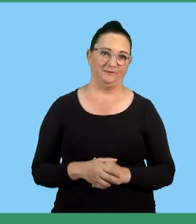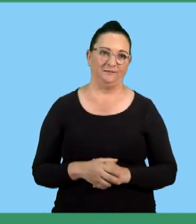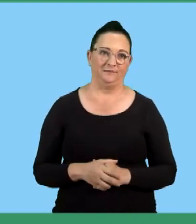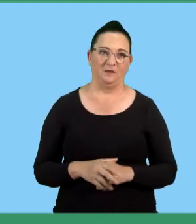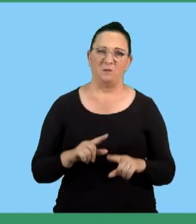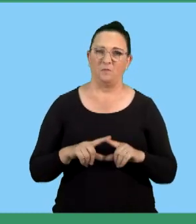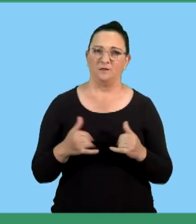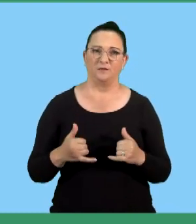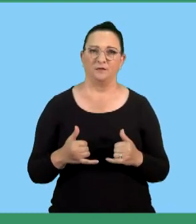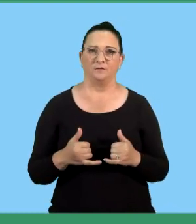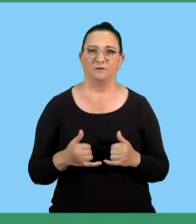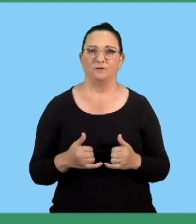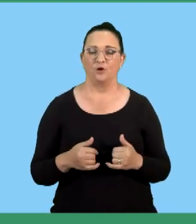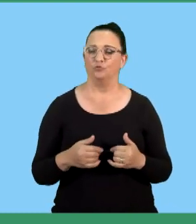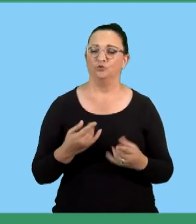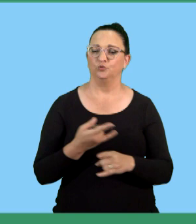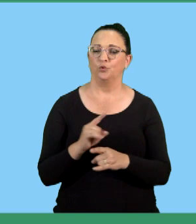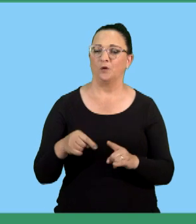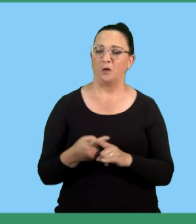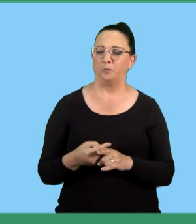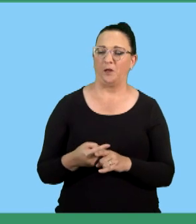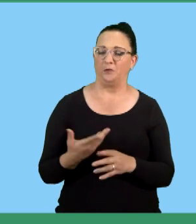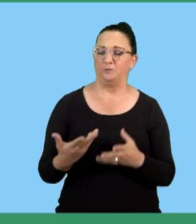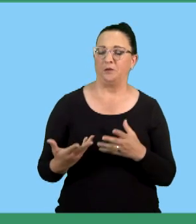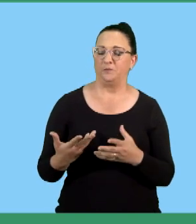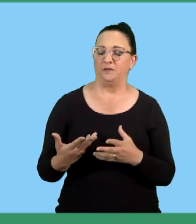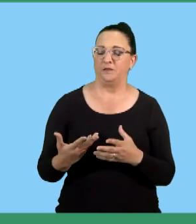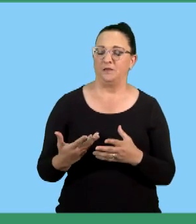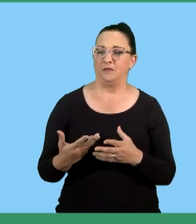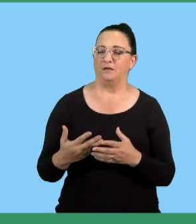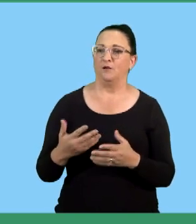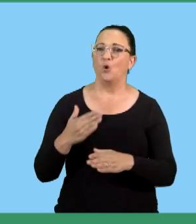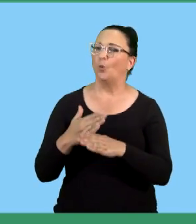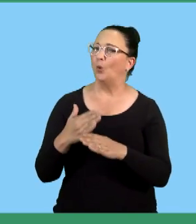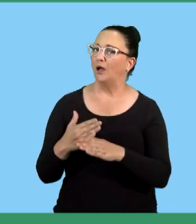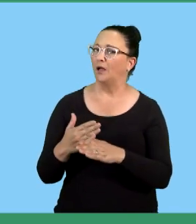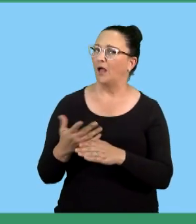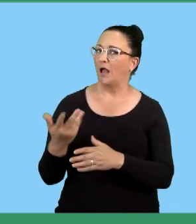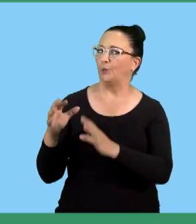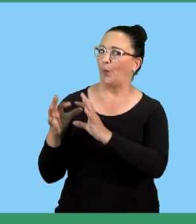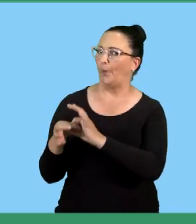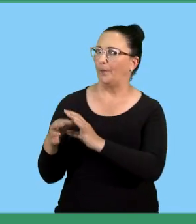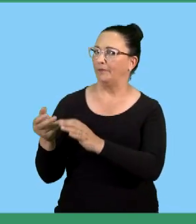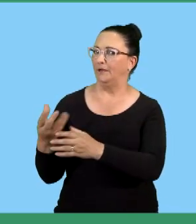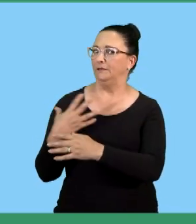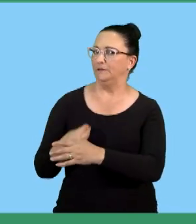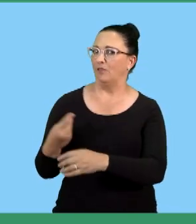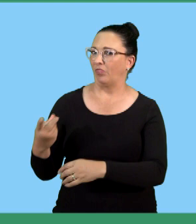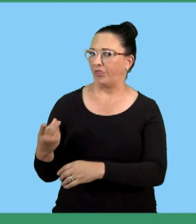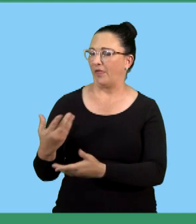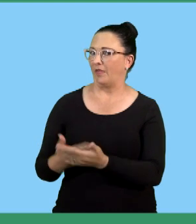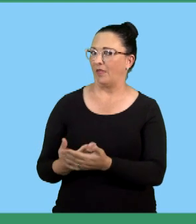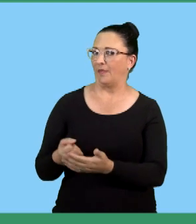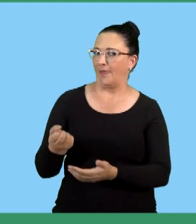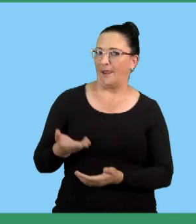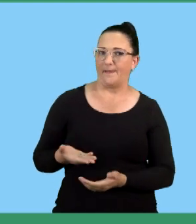injured while they're busy doing their work and then come and claim that, but I'm an employee of this business. No, but where were you during that time? So it's very important